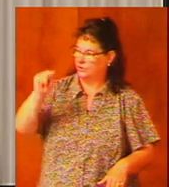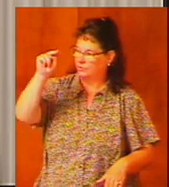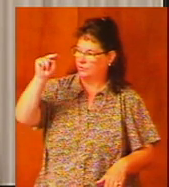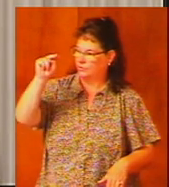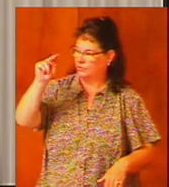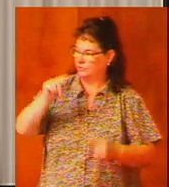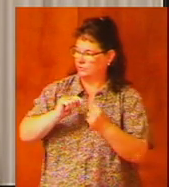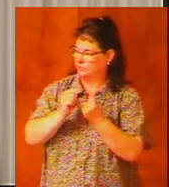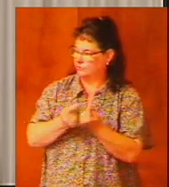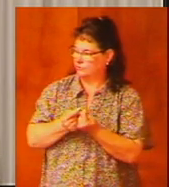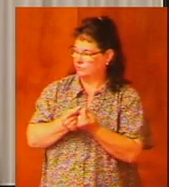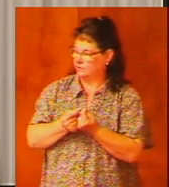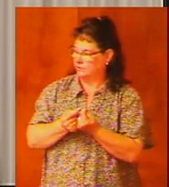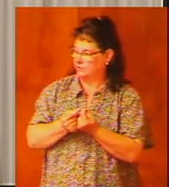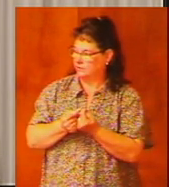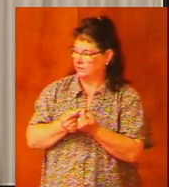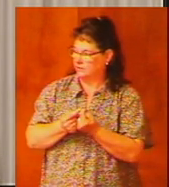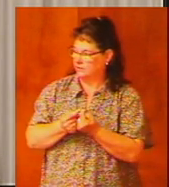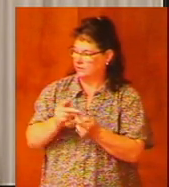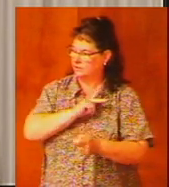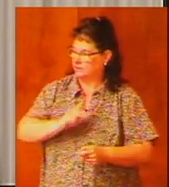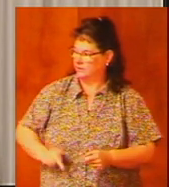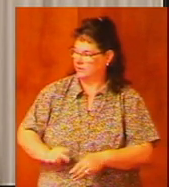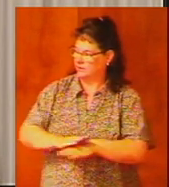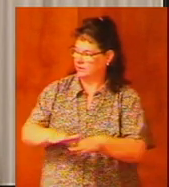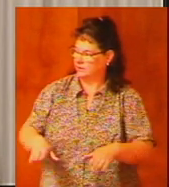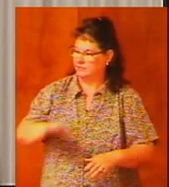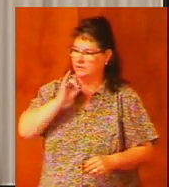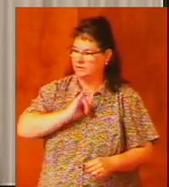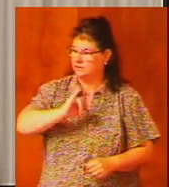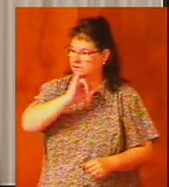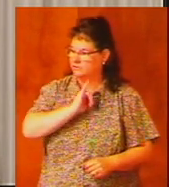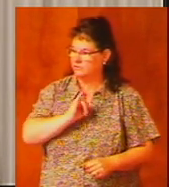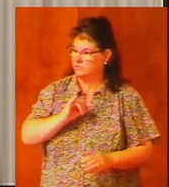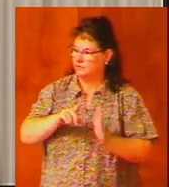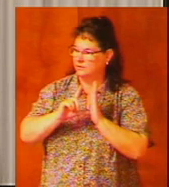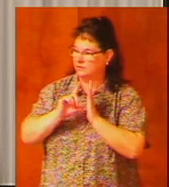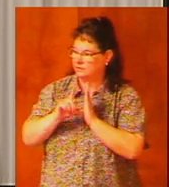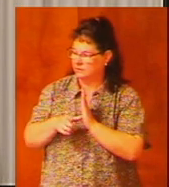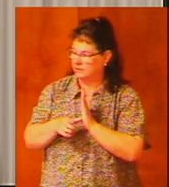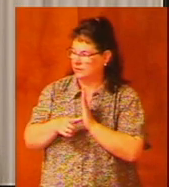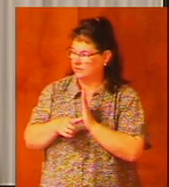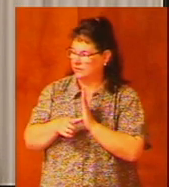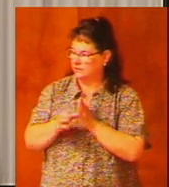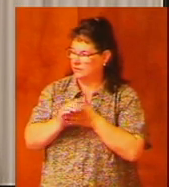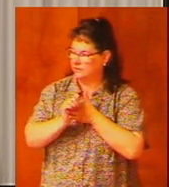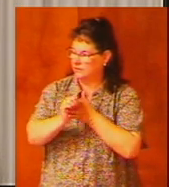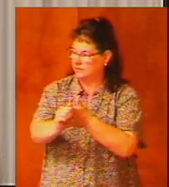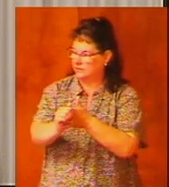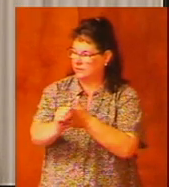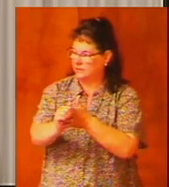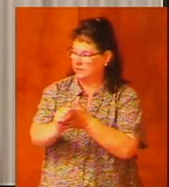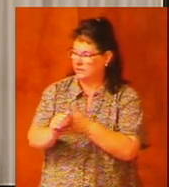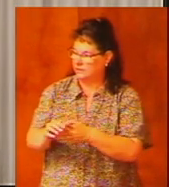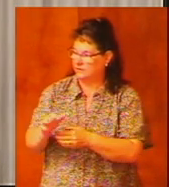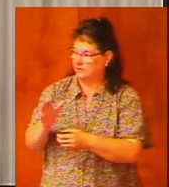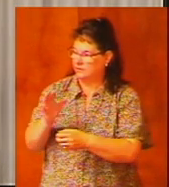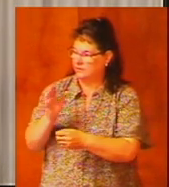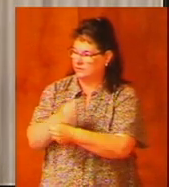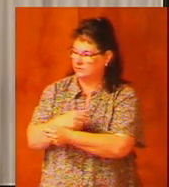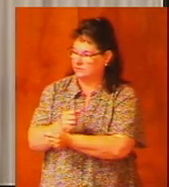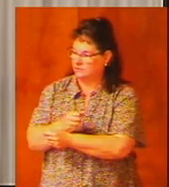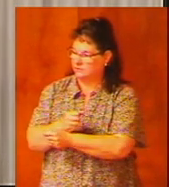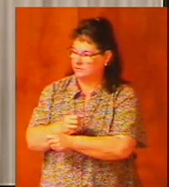tribes comprising the kingdom of Israel were eventually led away into captivity by the